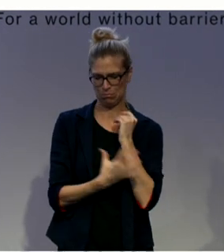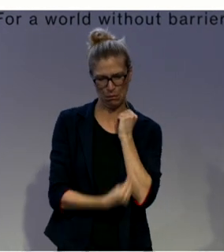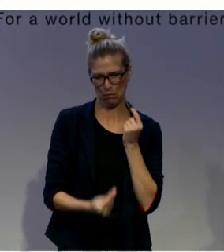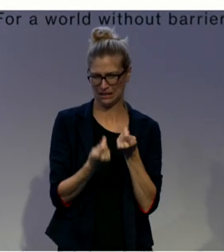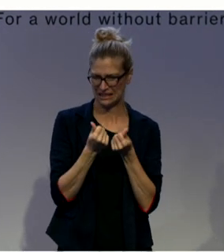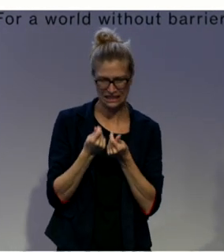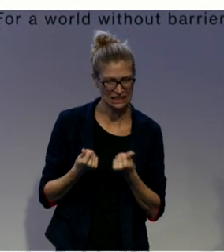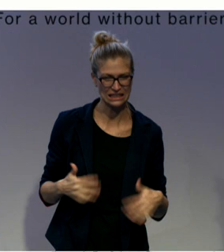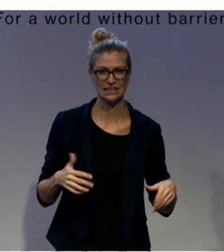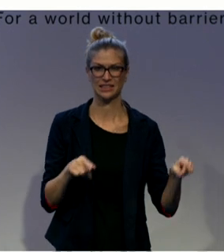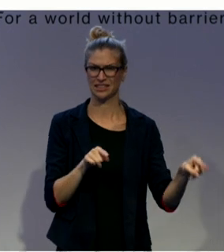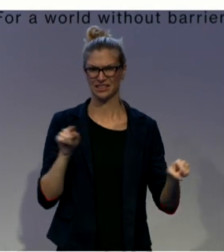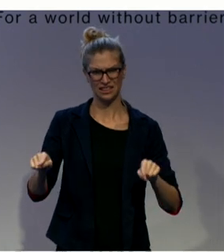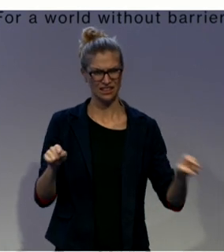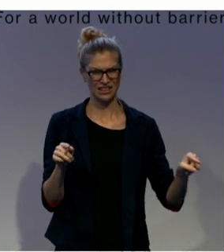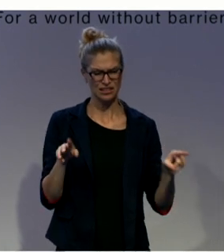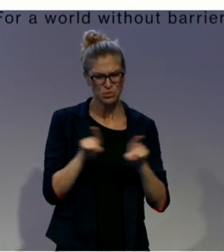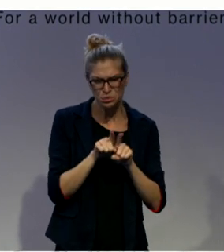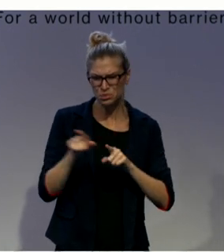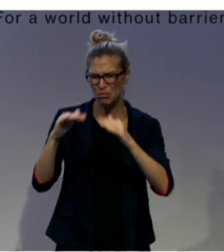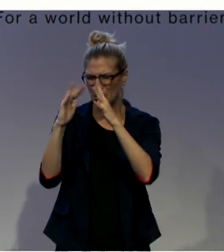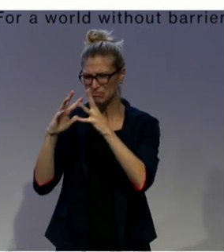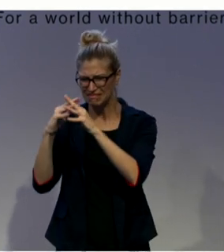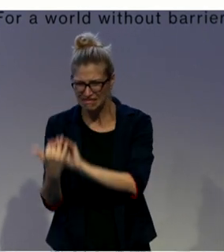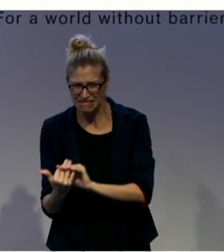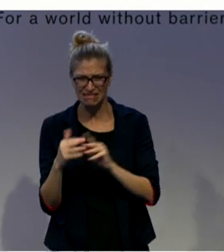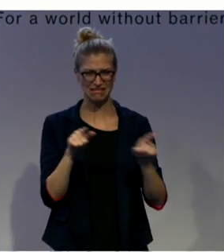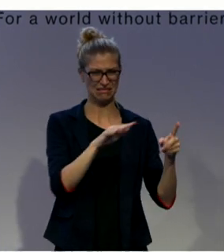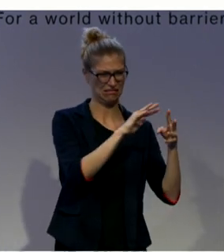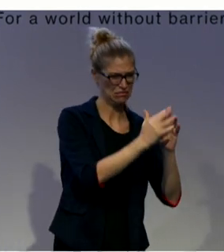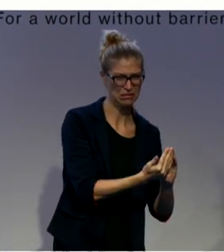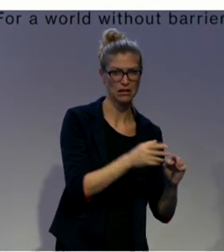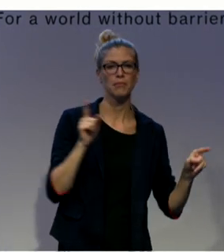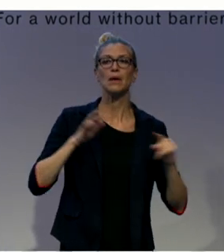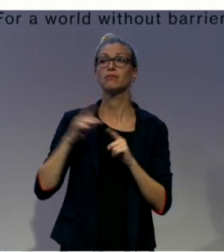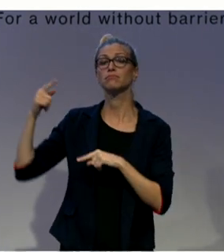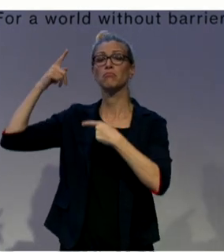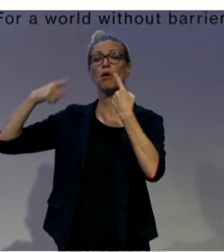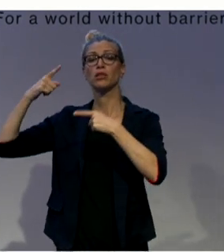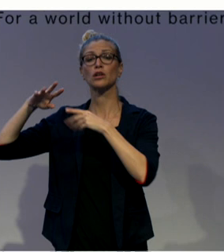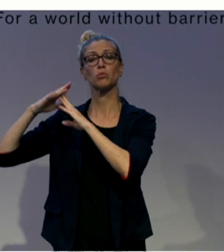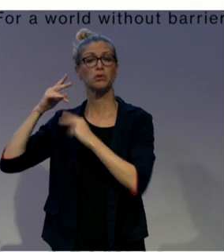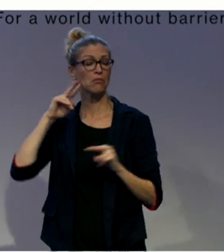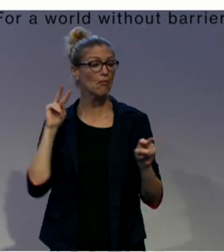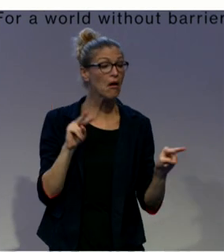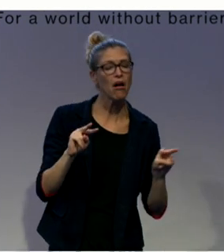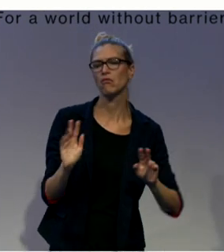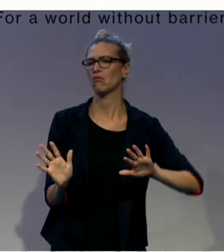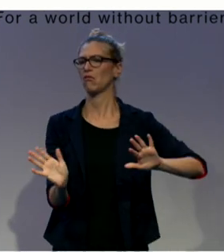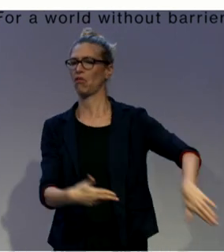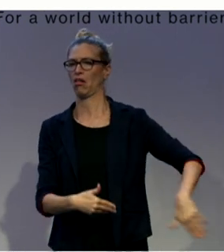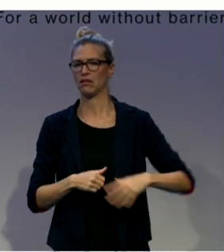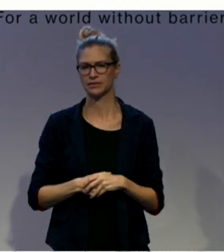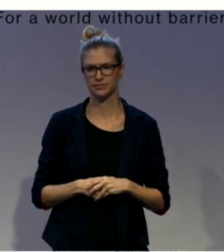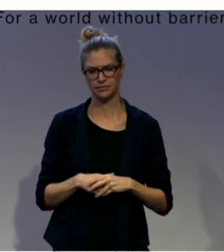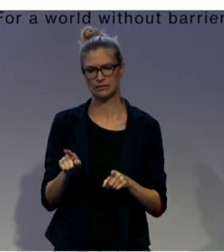kept at home. They are not noticed by the communities as a part of it. As a result, the exclusion increases,